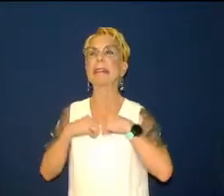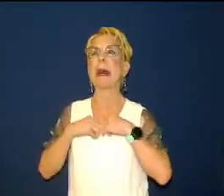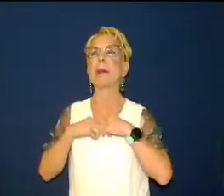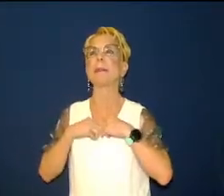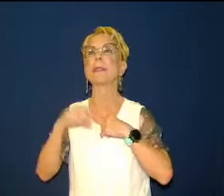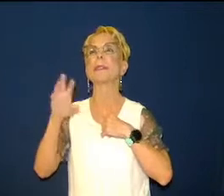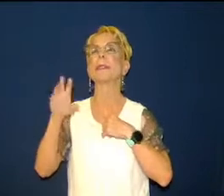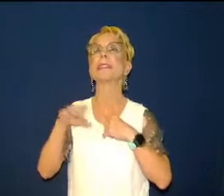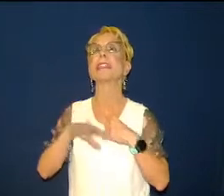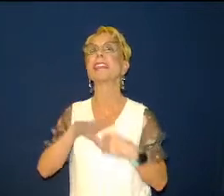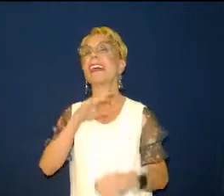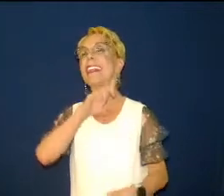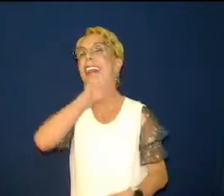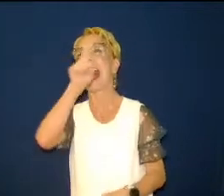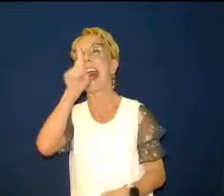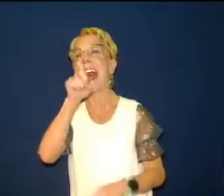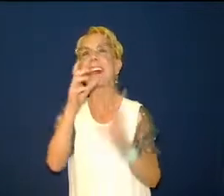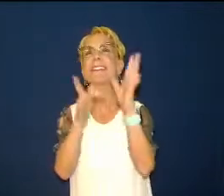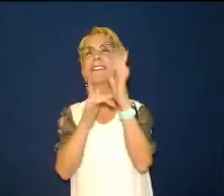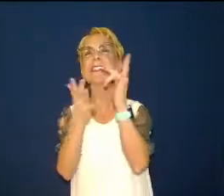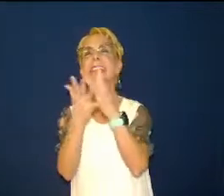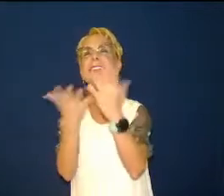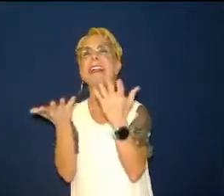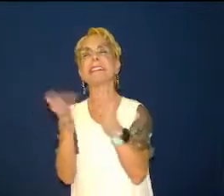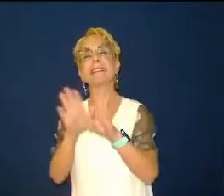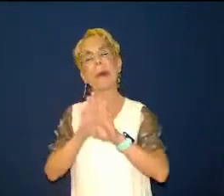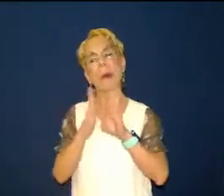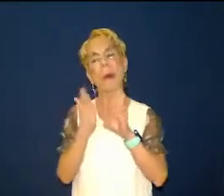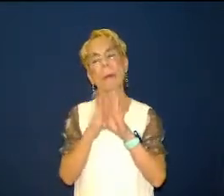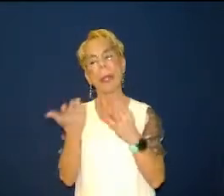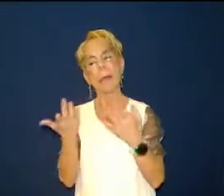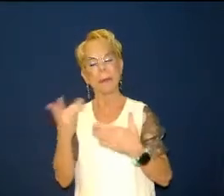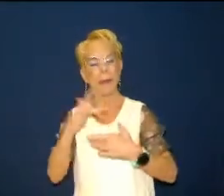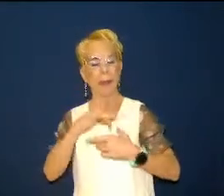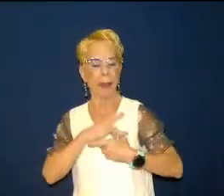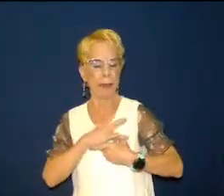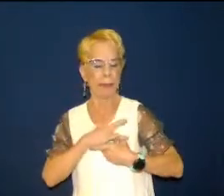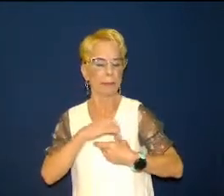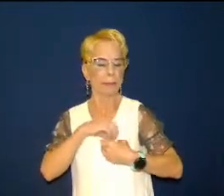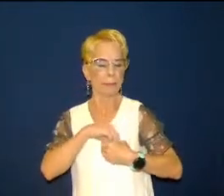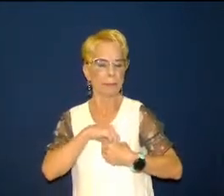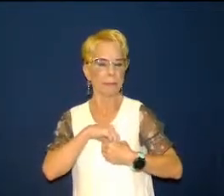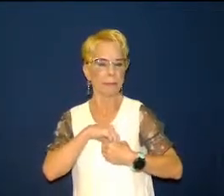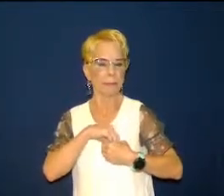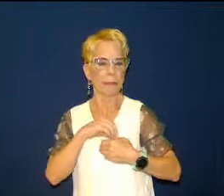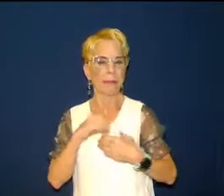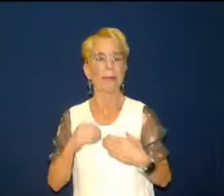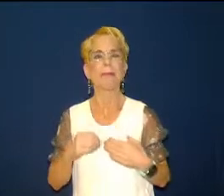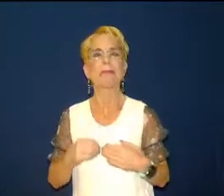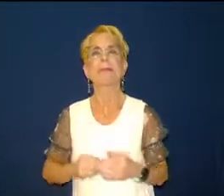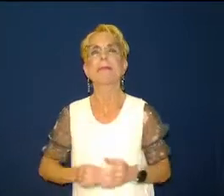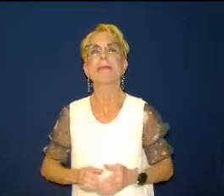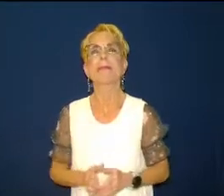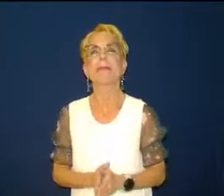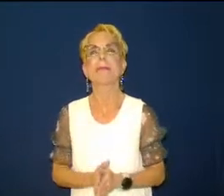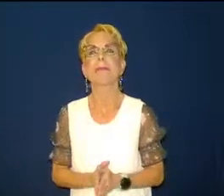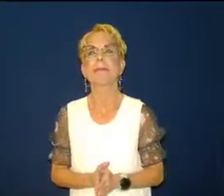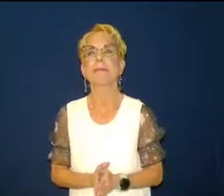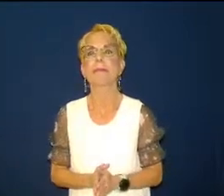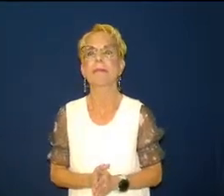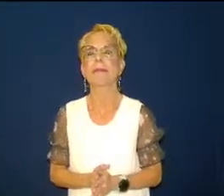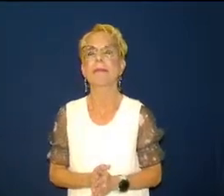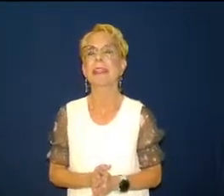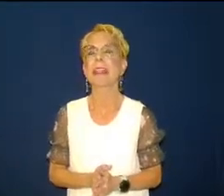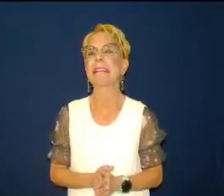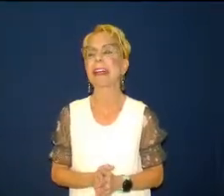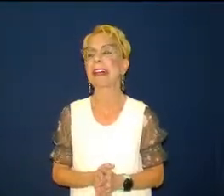jesus into their heart to save them from their sins and father i would love to have a just a brief conversation with